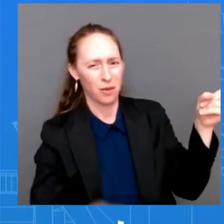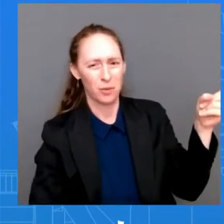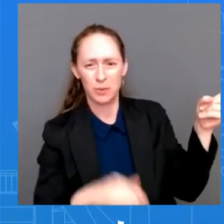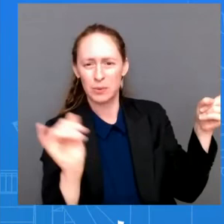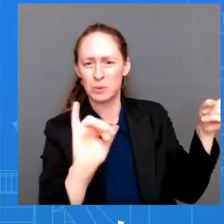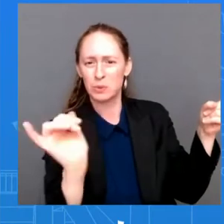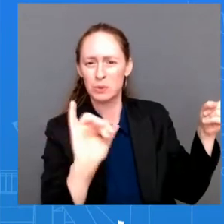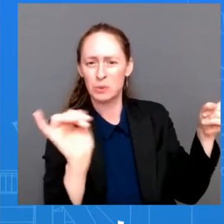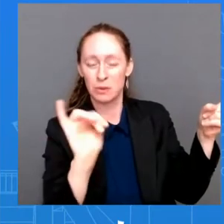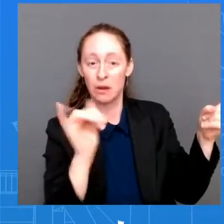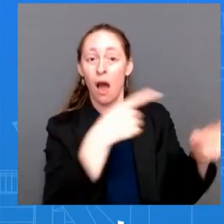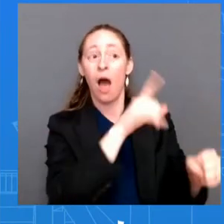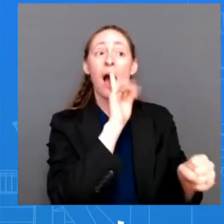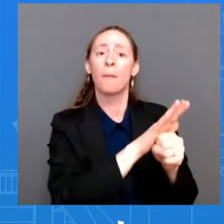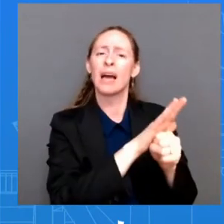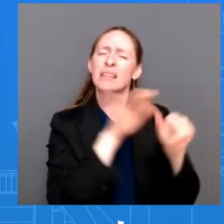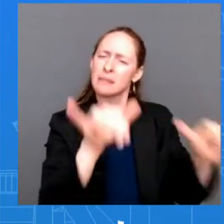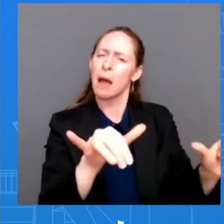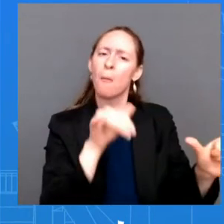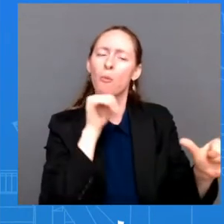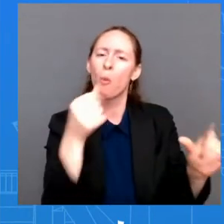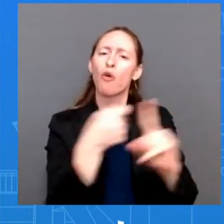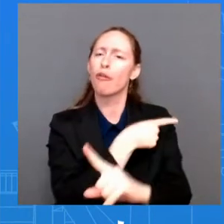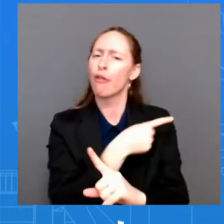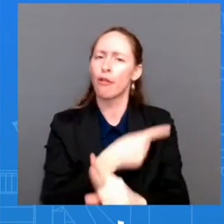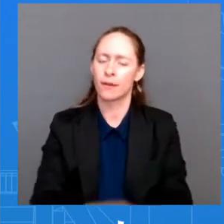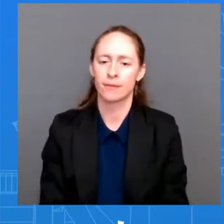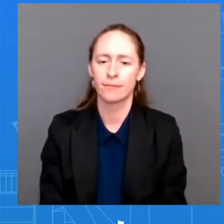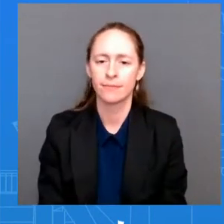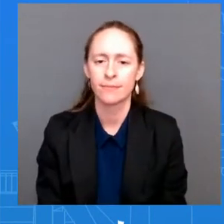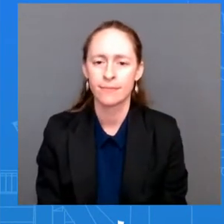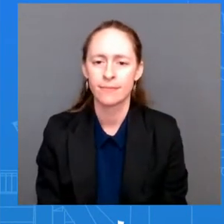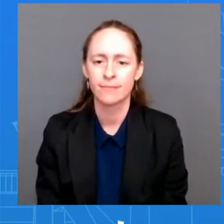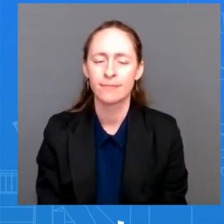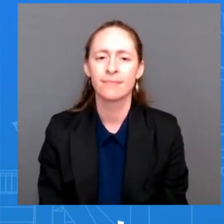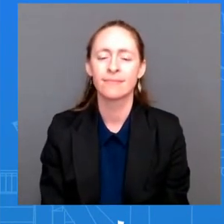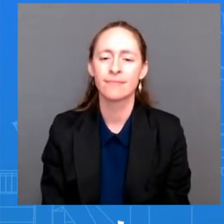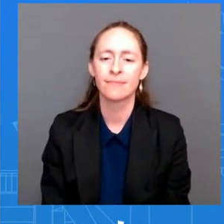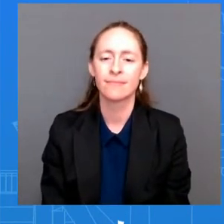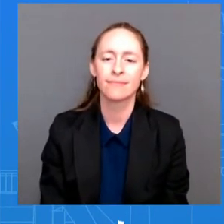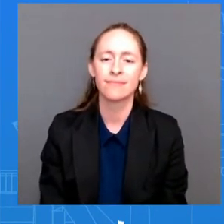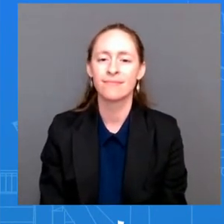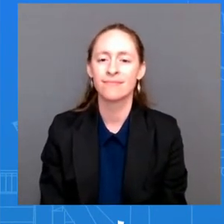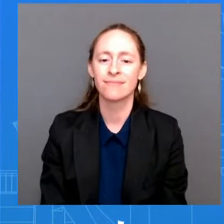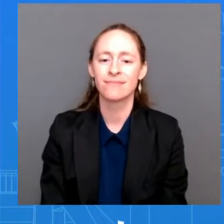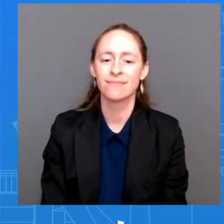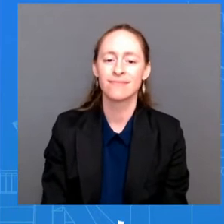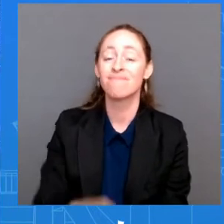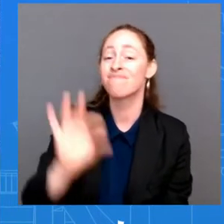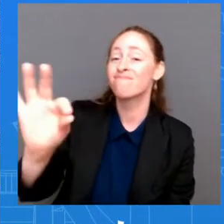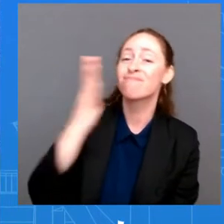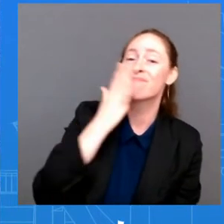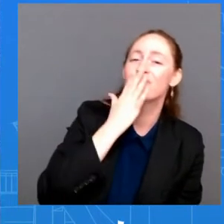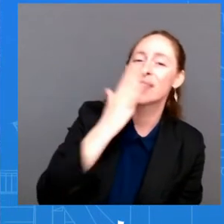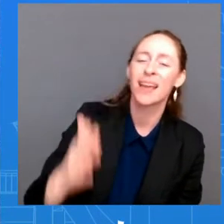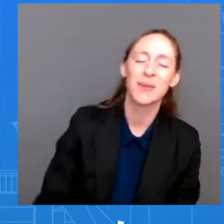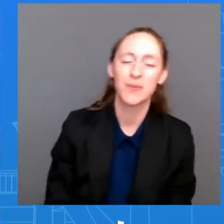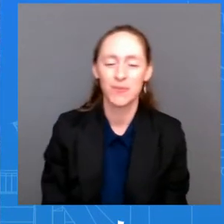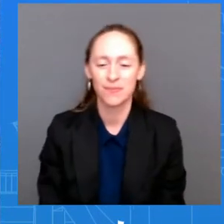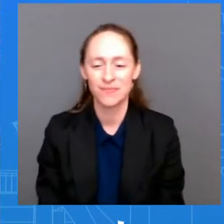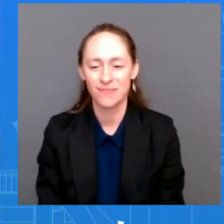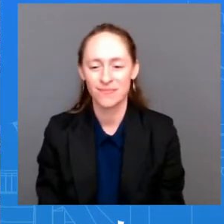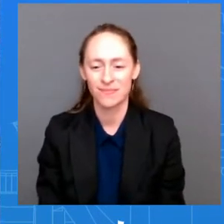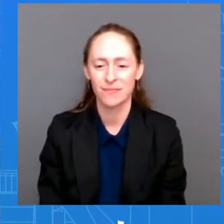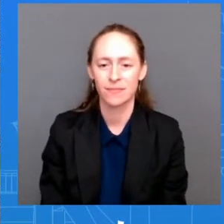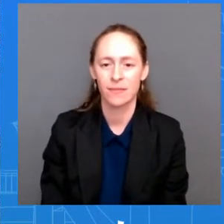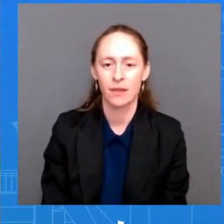we'll go to some questions. Thanks, John. So, given all the saber rattling that's being done by China and